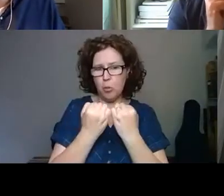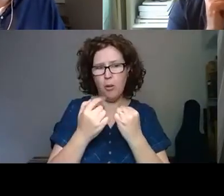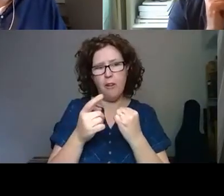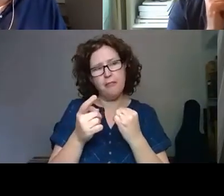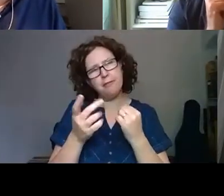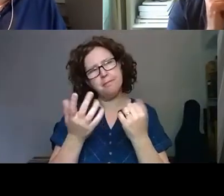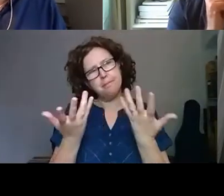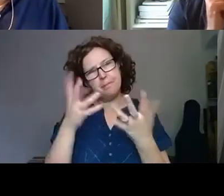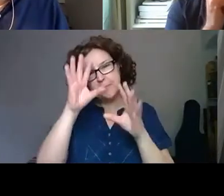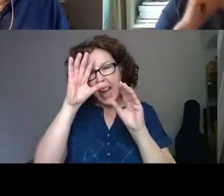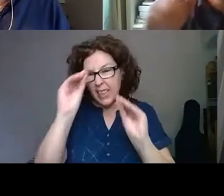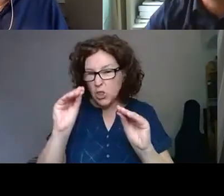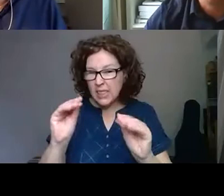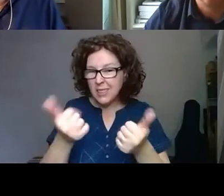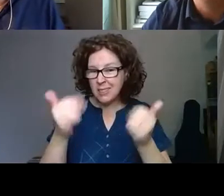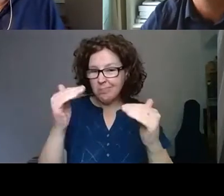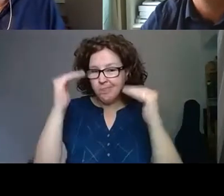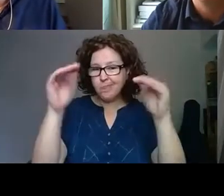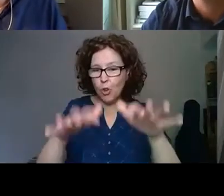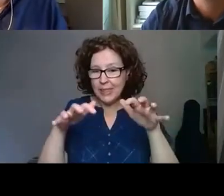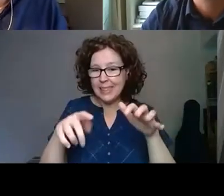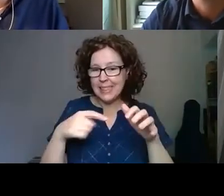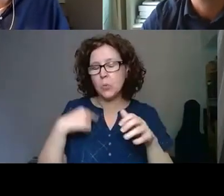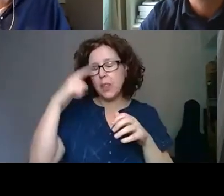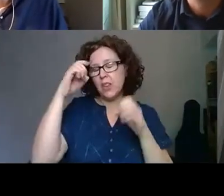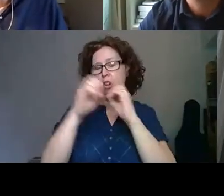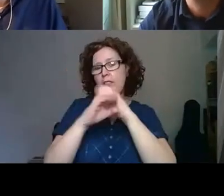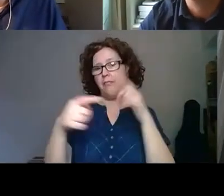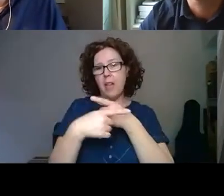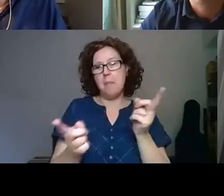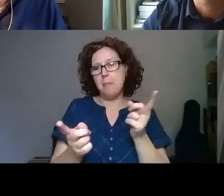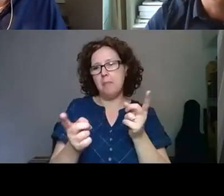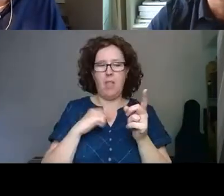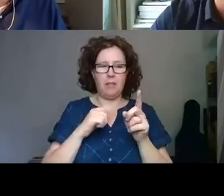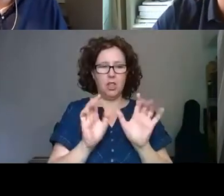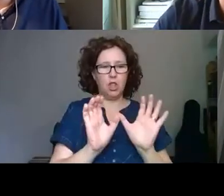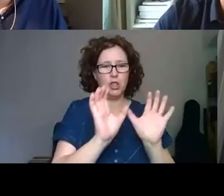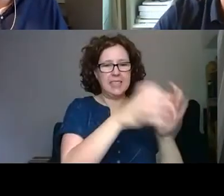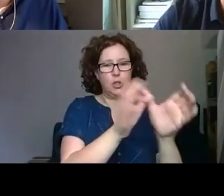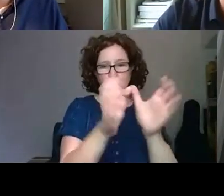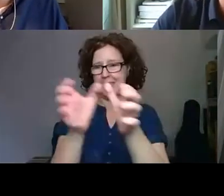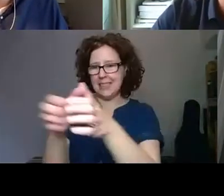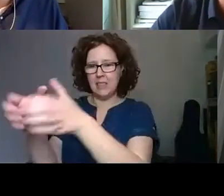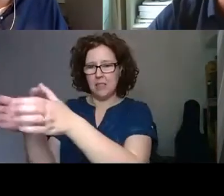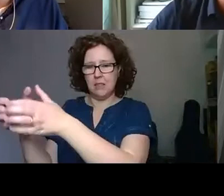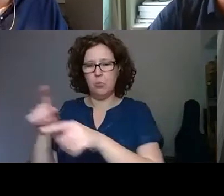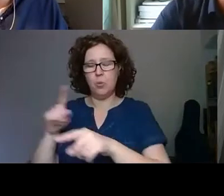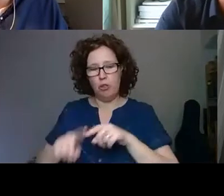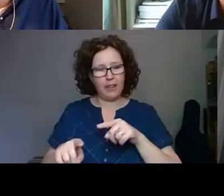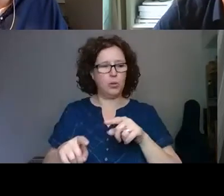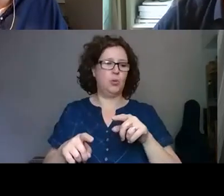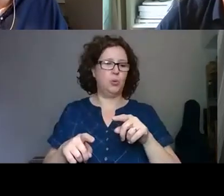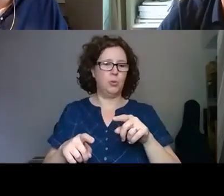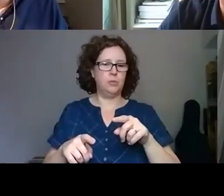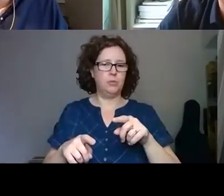audience, we think of our public as constituencies and focus more on engaging them beyond